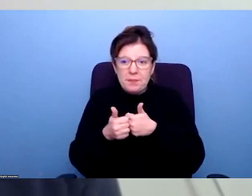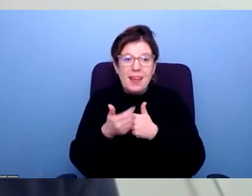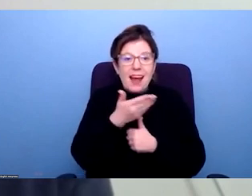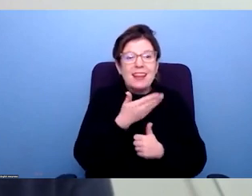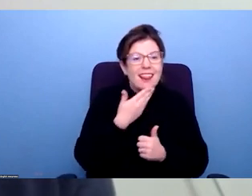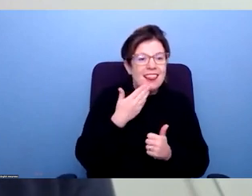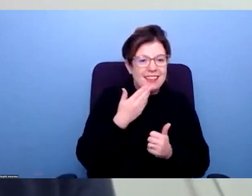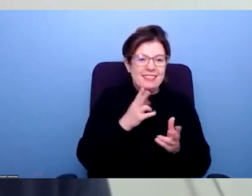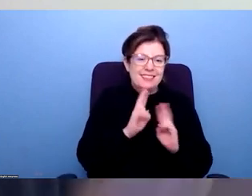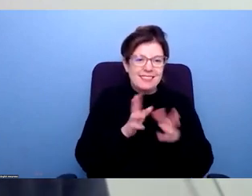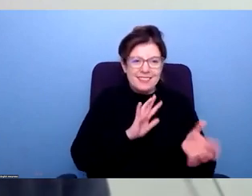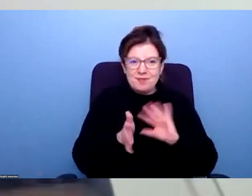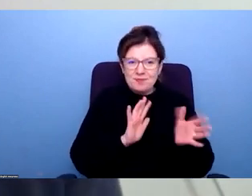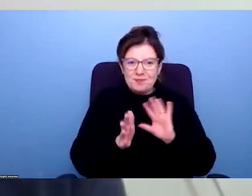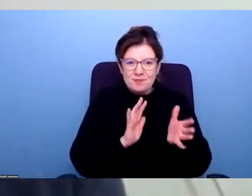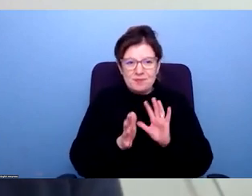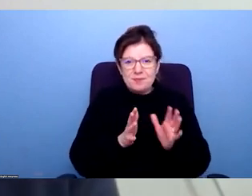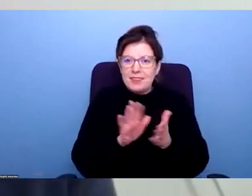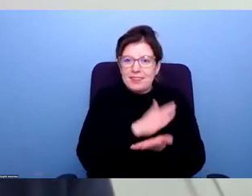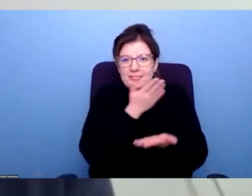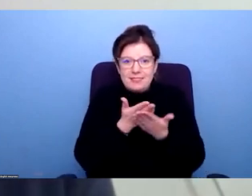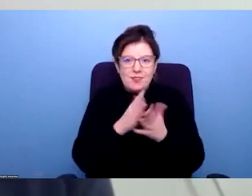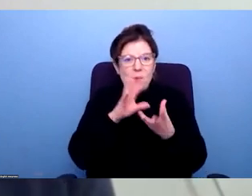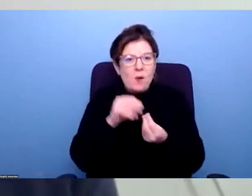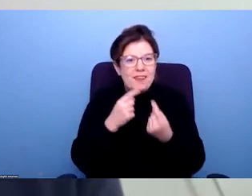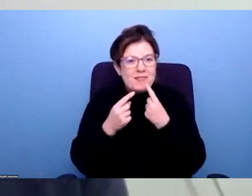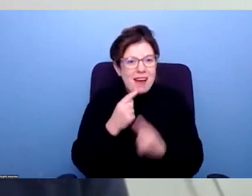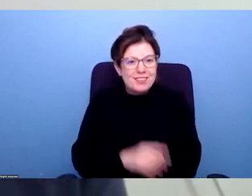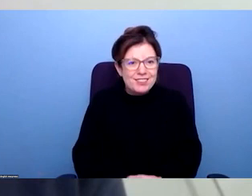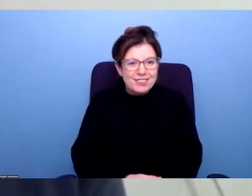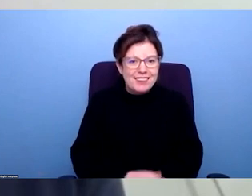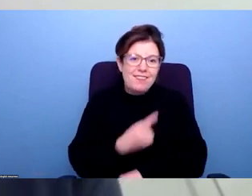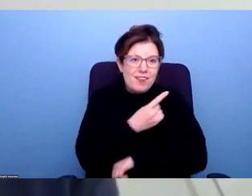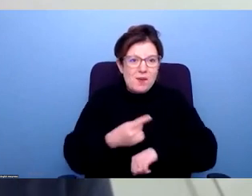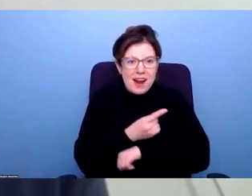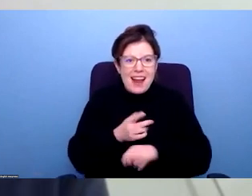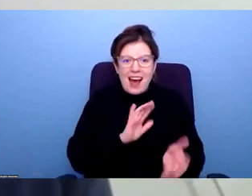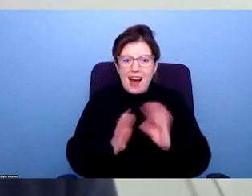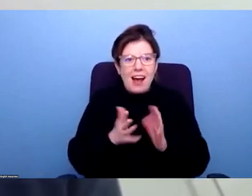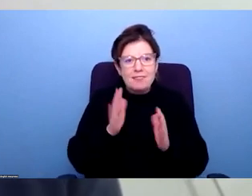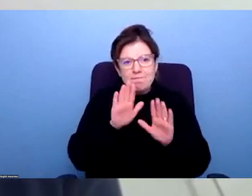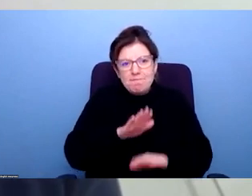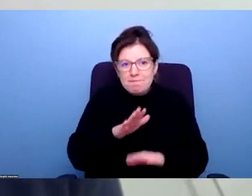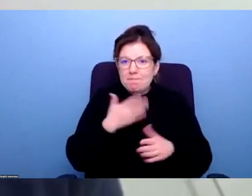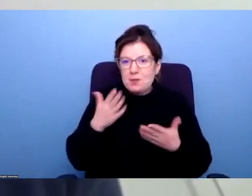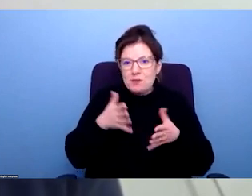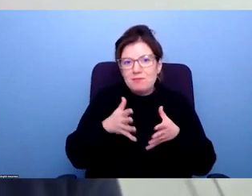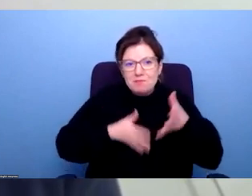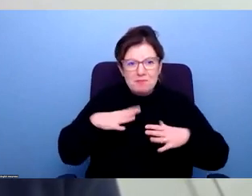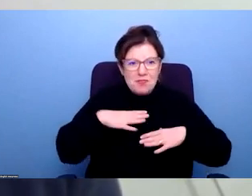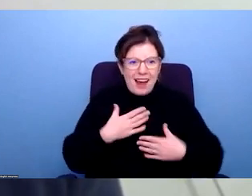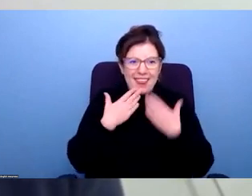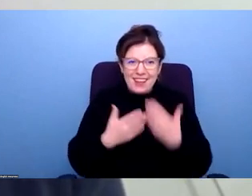Liz, who's done a sterling job of kind of interpreting us all throughout the whole hour and not had a break. So thank you very much Liz